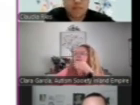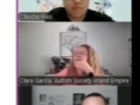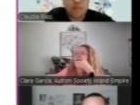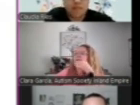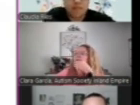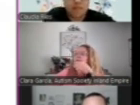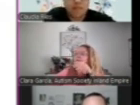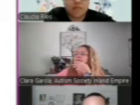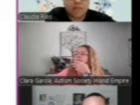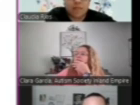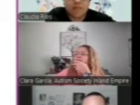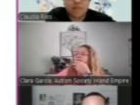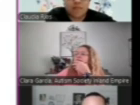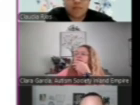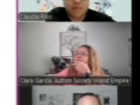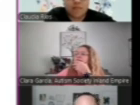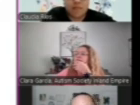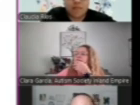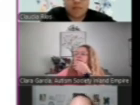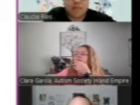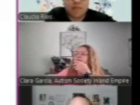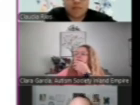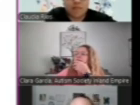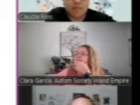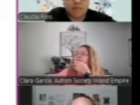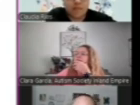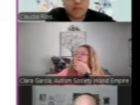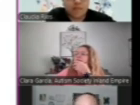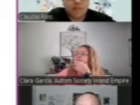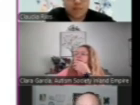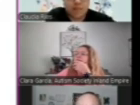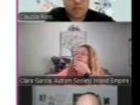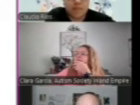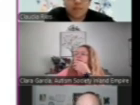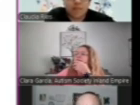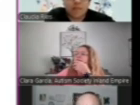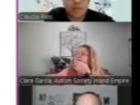under 18 can ride RTA buses for free all summer long.